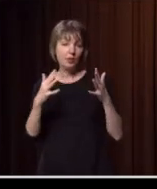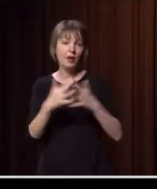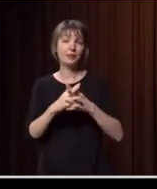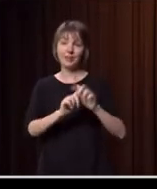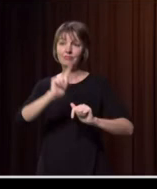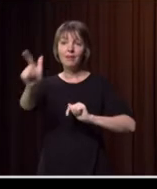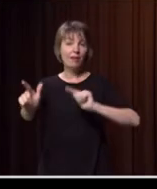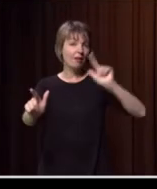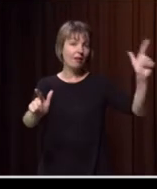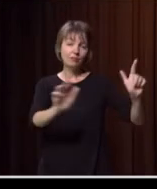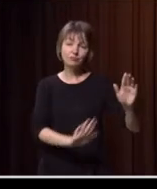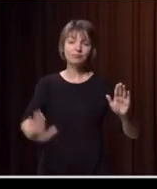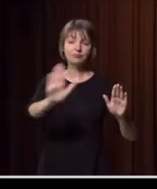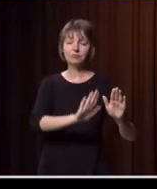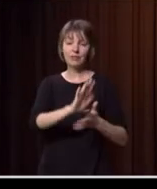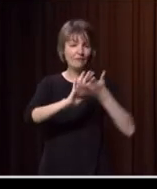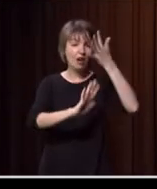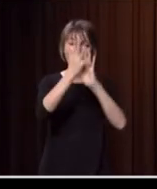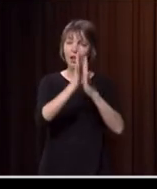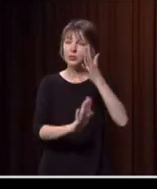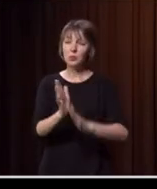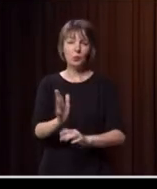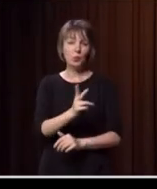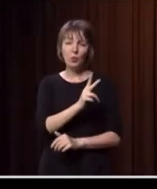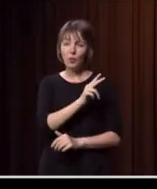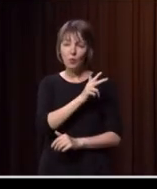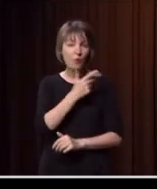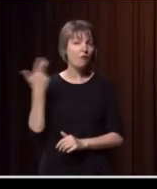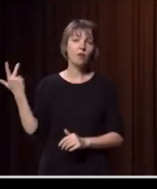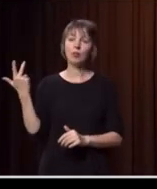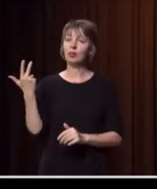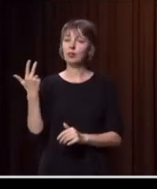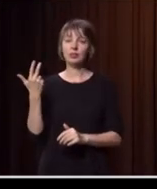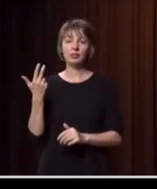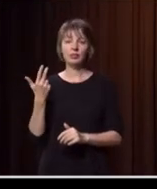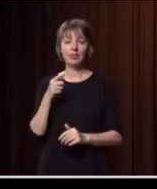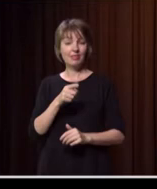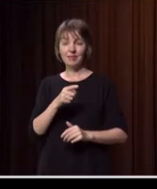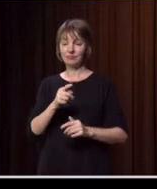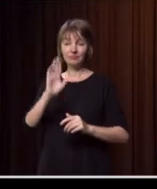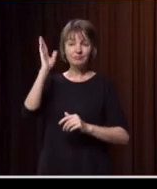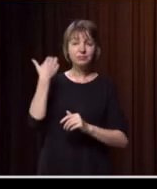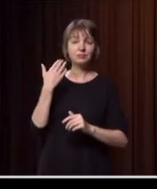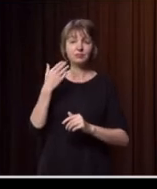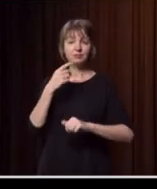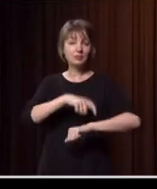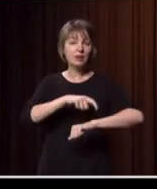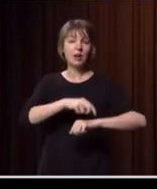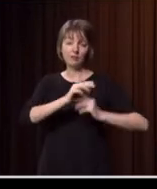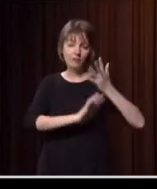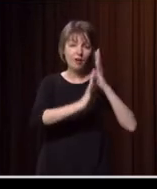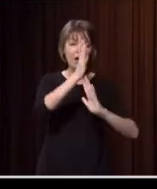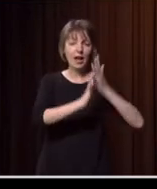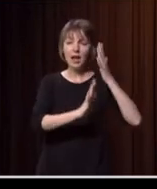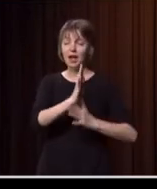fires, it was an awful year in so many ways. A fire season the likes of which we've never seen